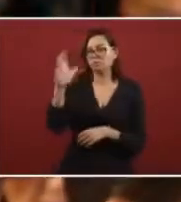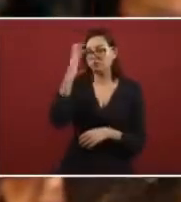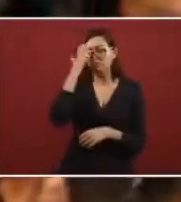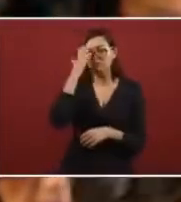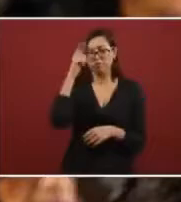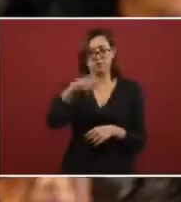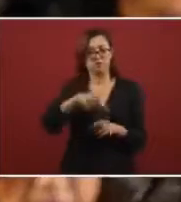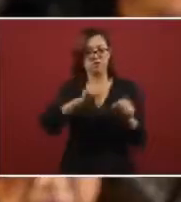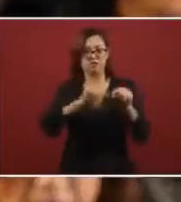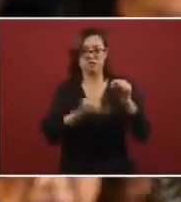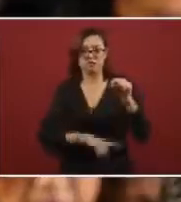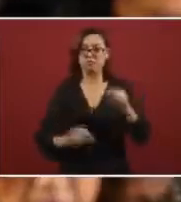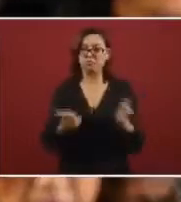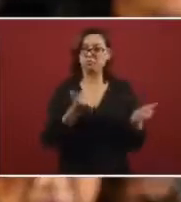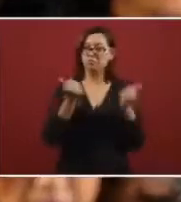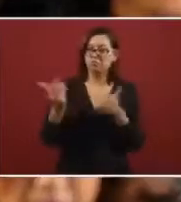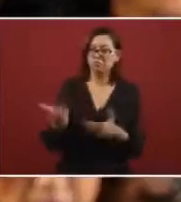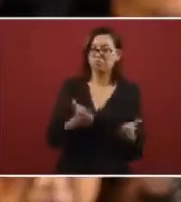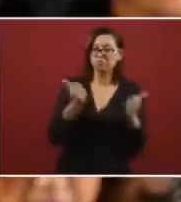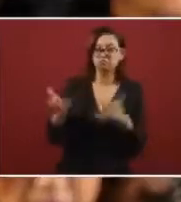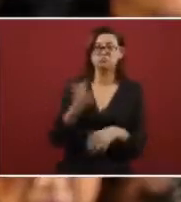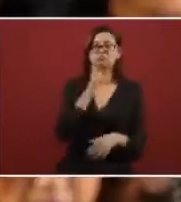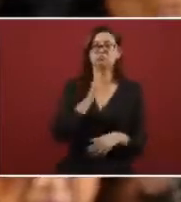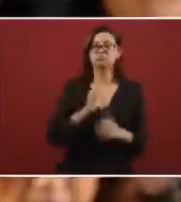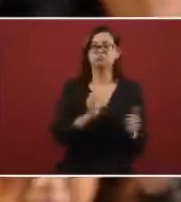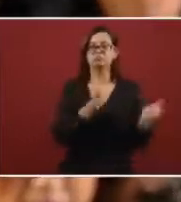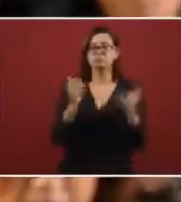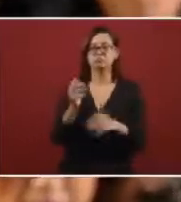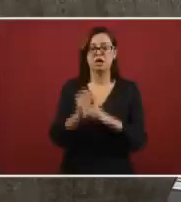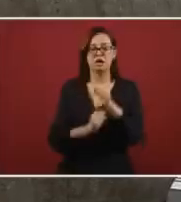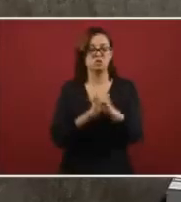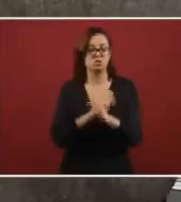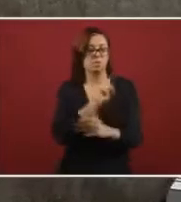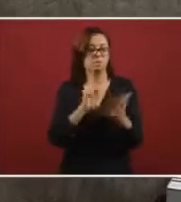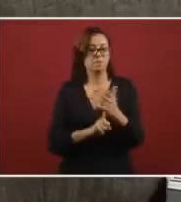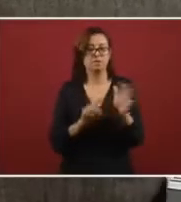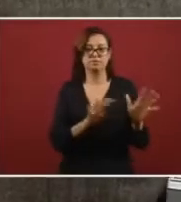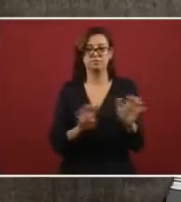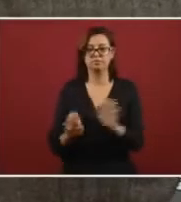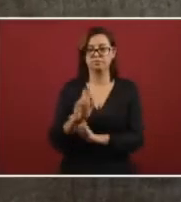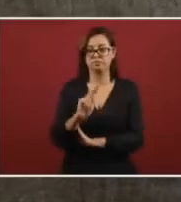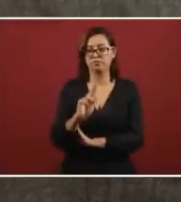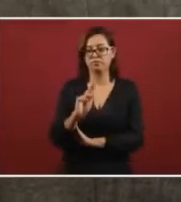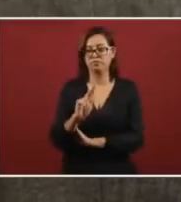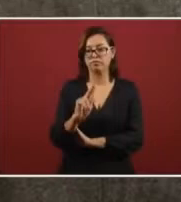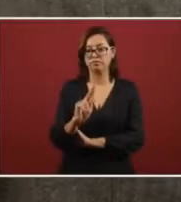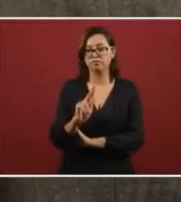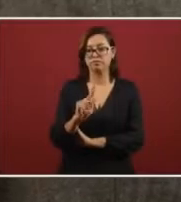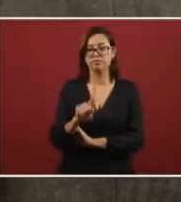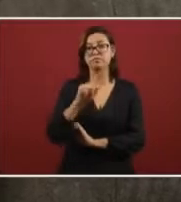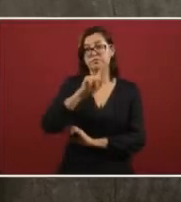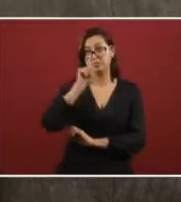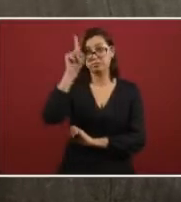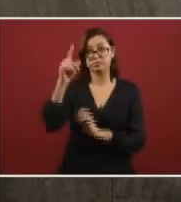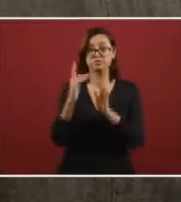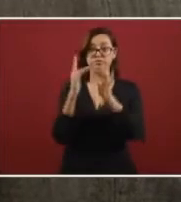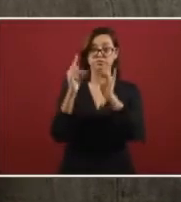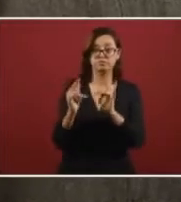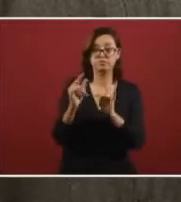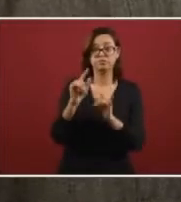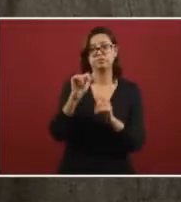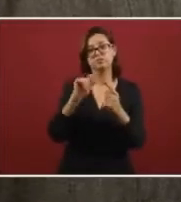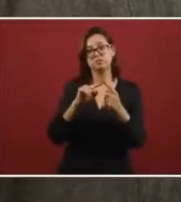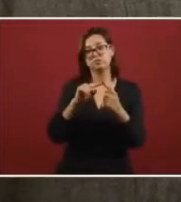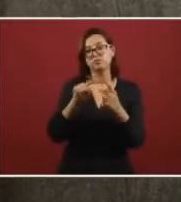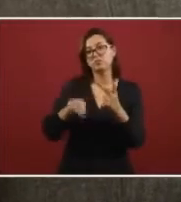was recognized and Mexico was a secure provider of petroleum in 80 in France